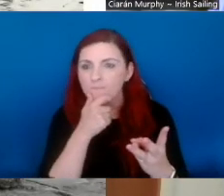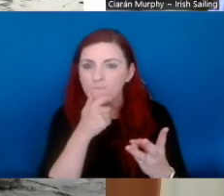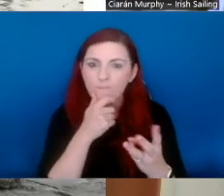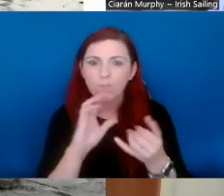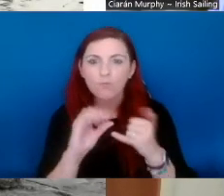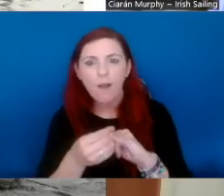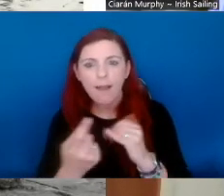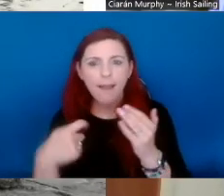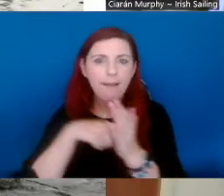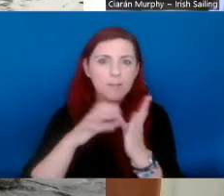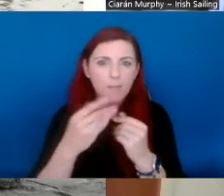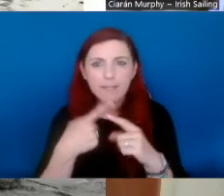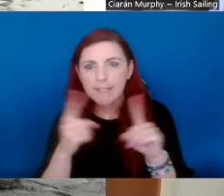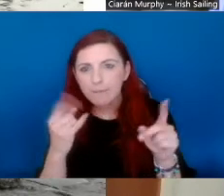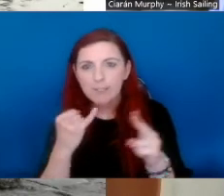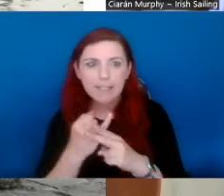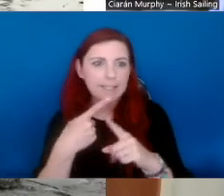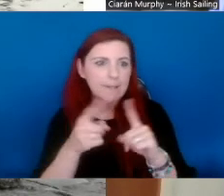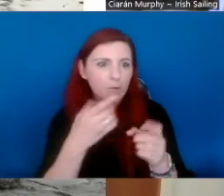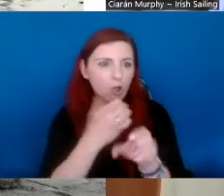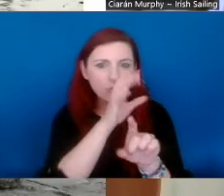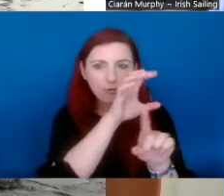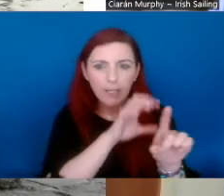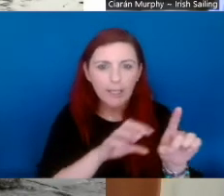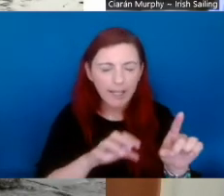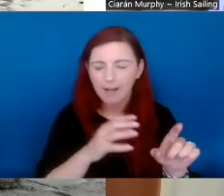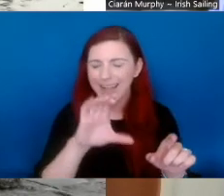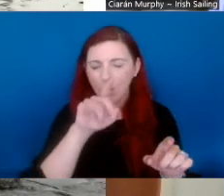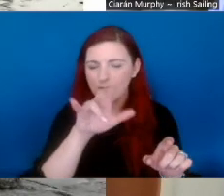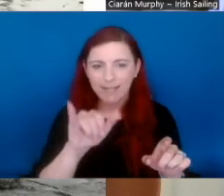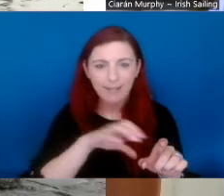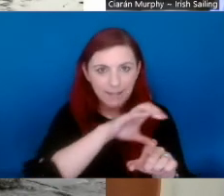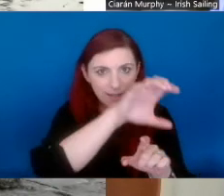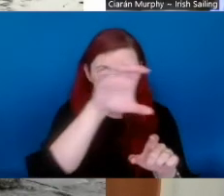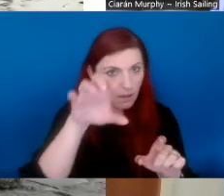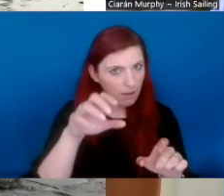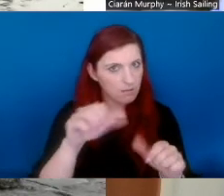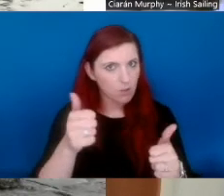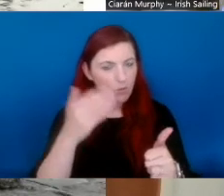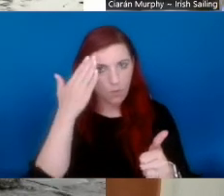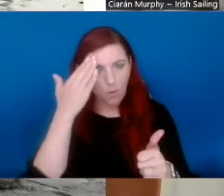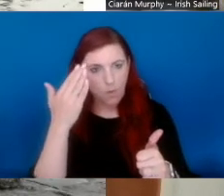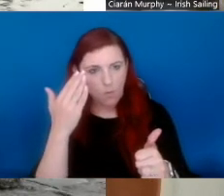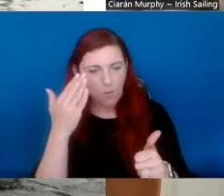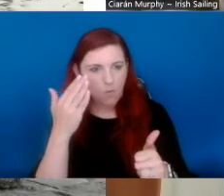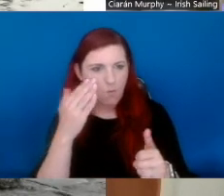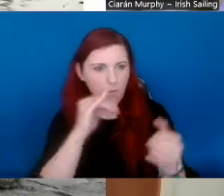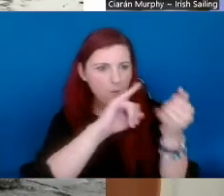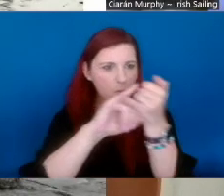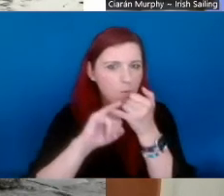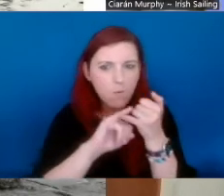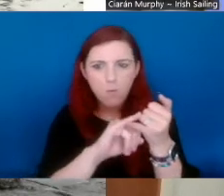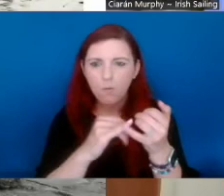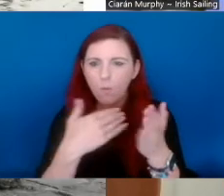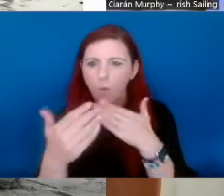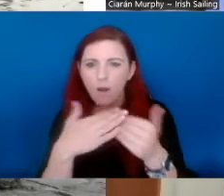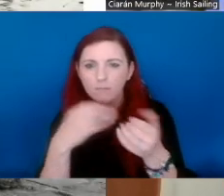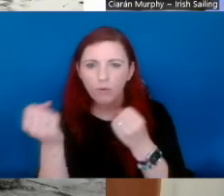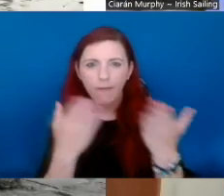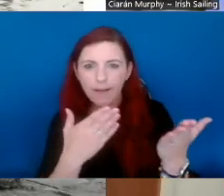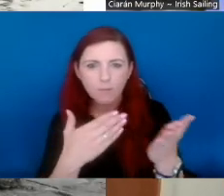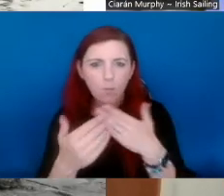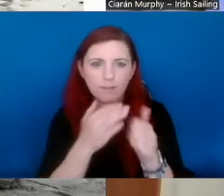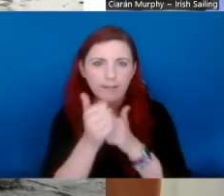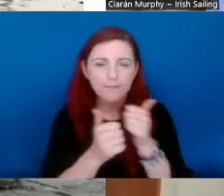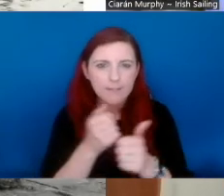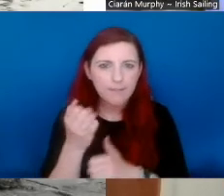country in your local area. And not even your own local area. If you are going away on holidays, you know, and you want to try